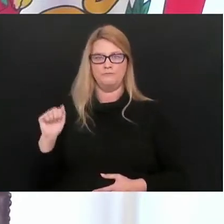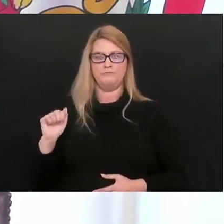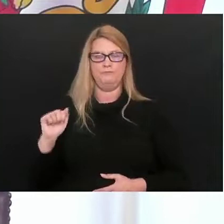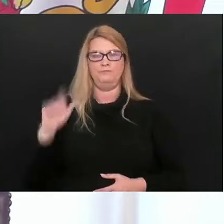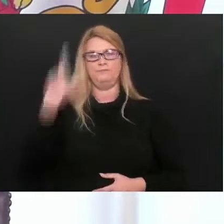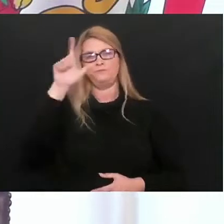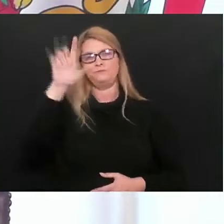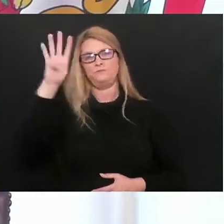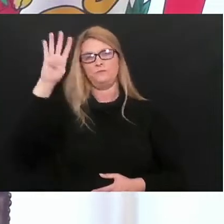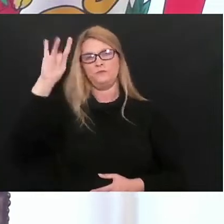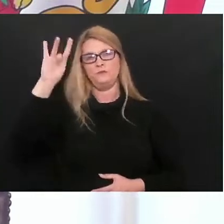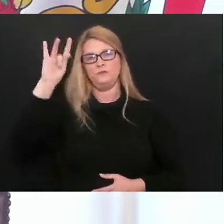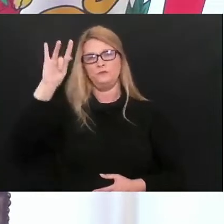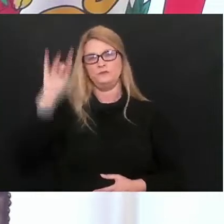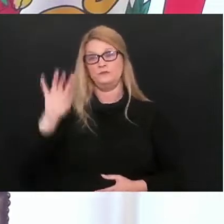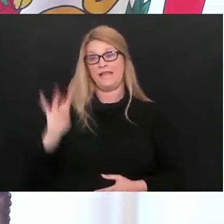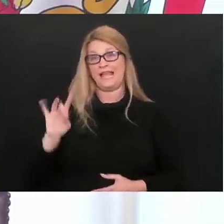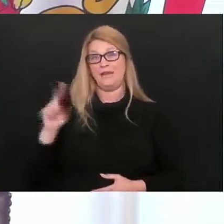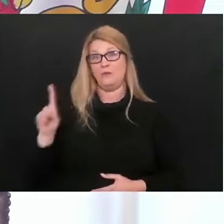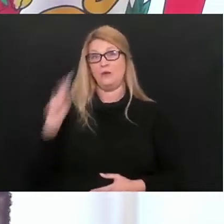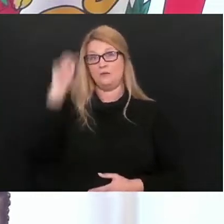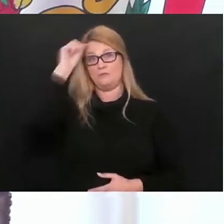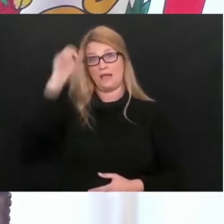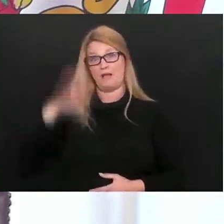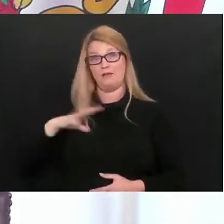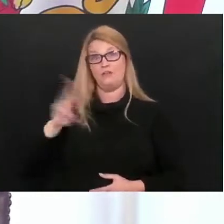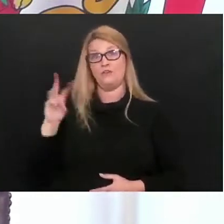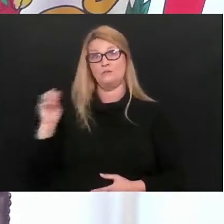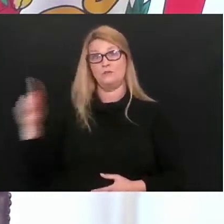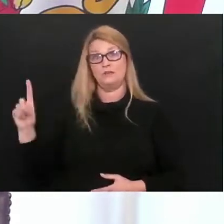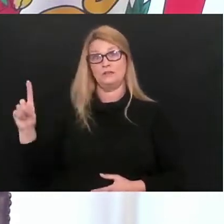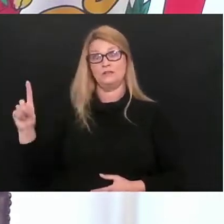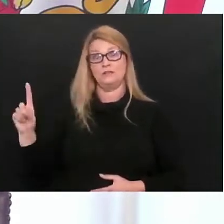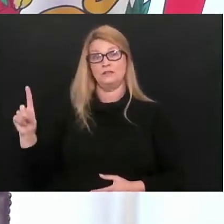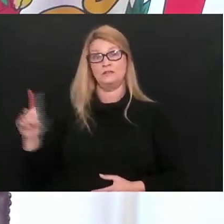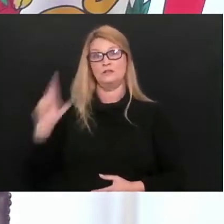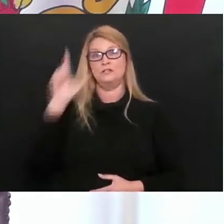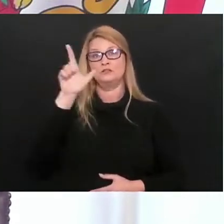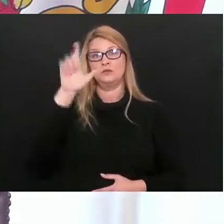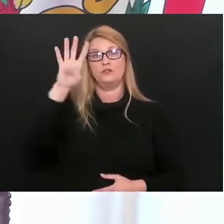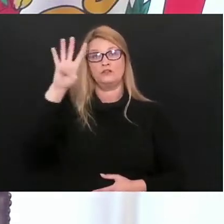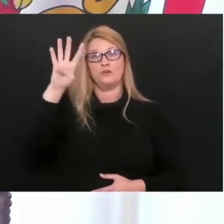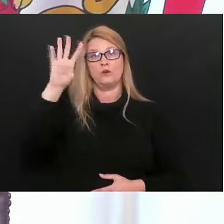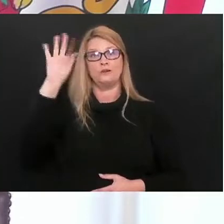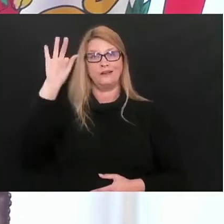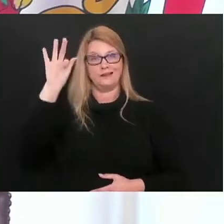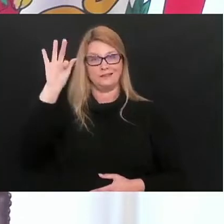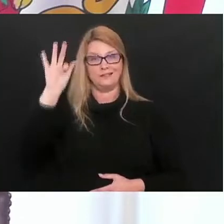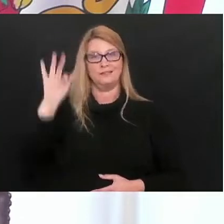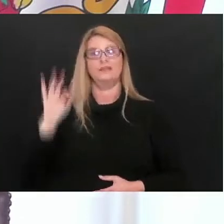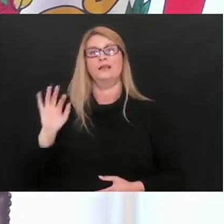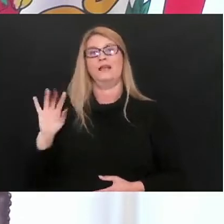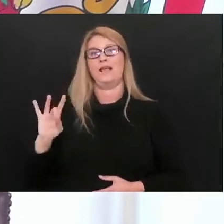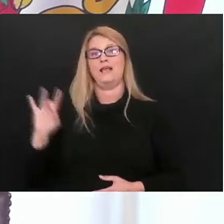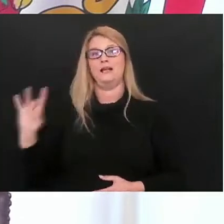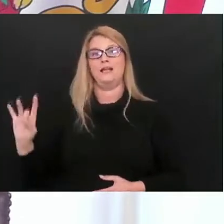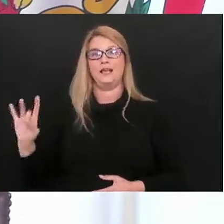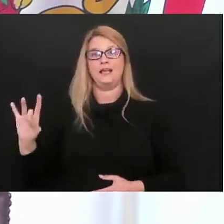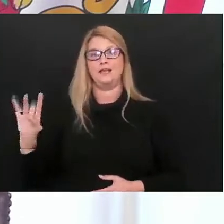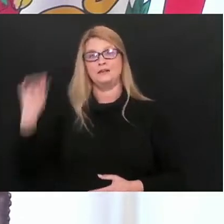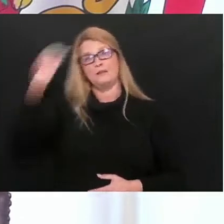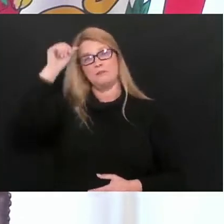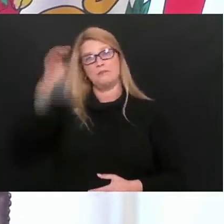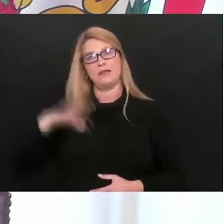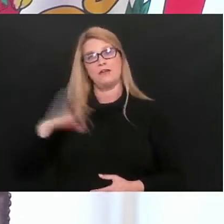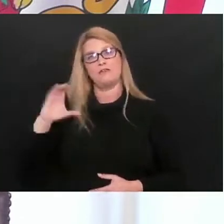,418th death is an 81-year-old male from Wood County. Our 2,419th death is an 88-year-old male